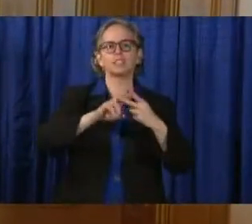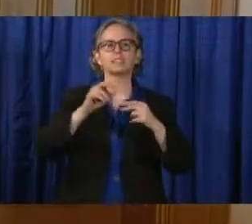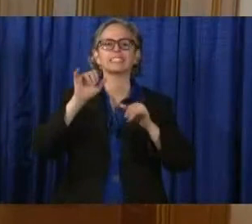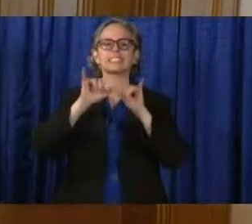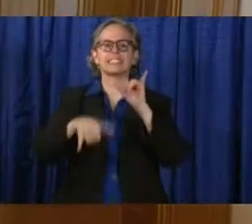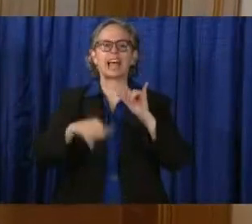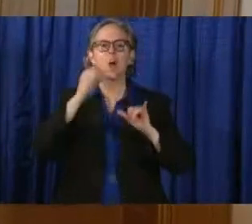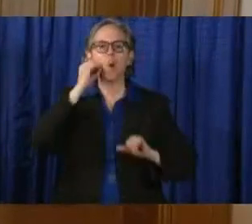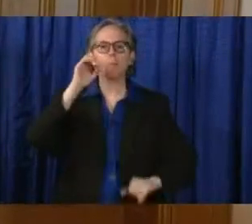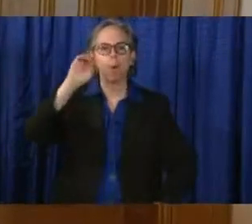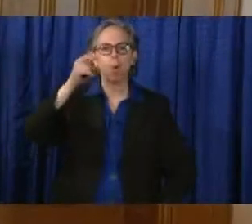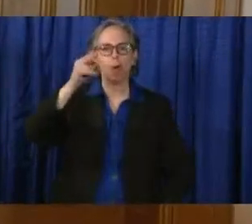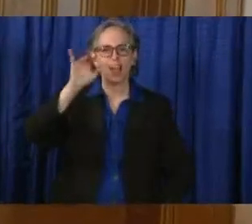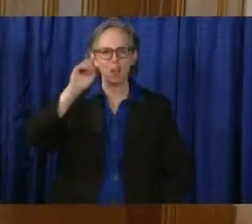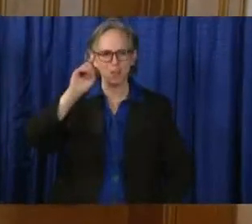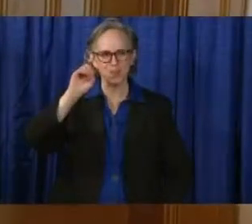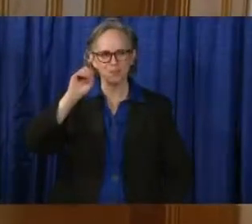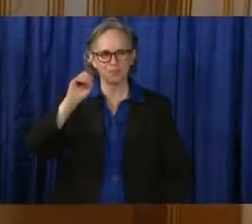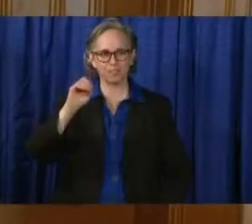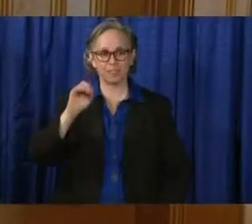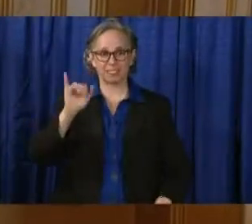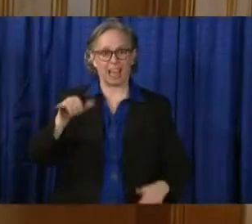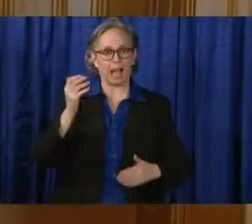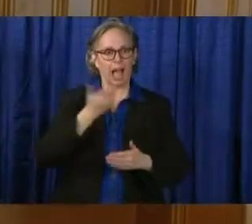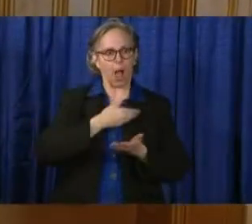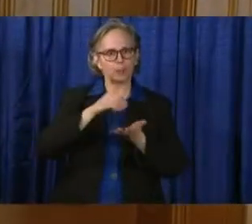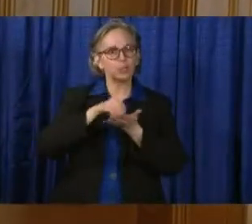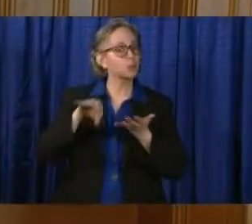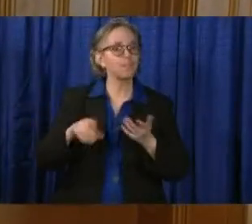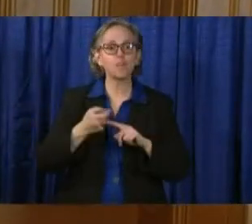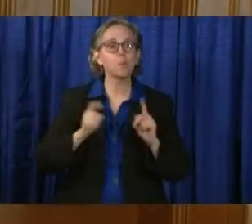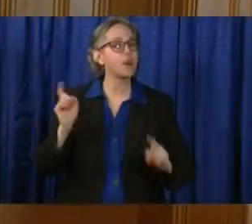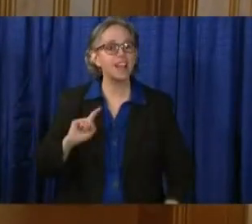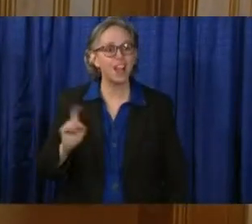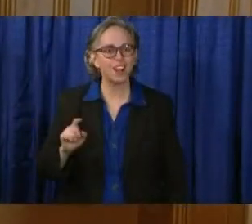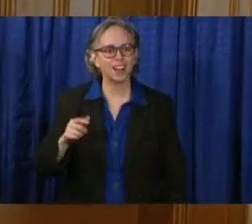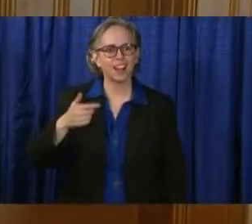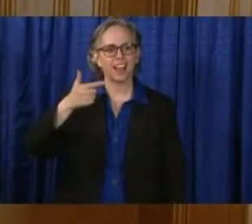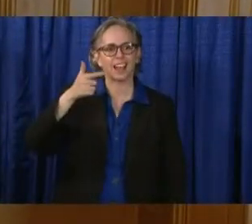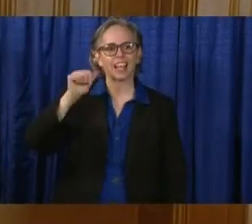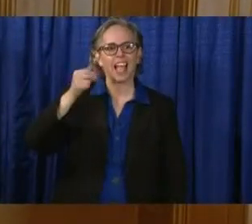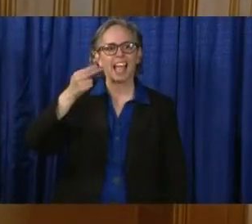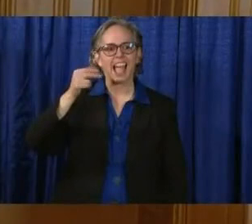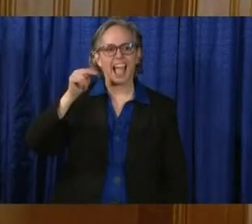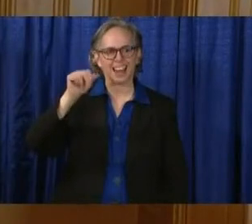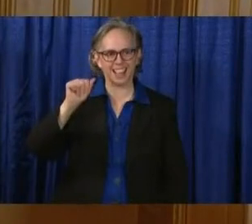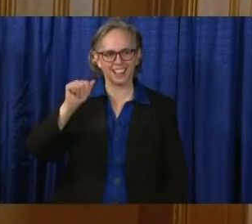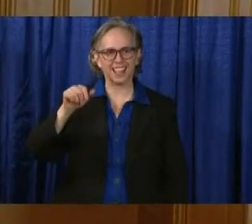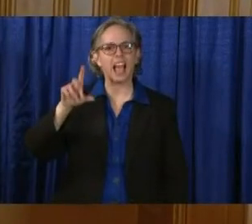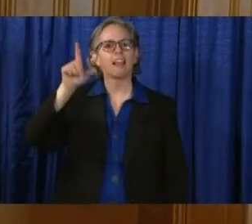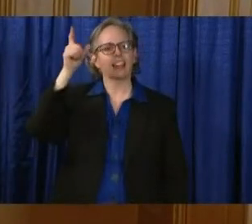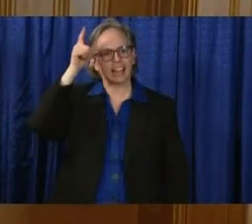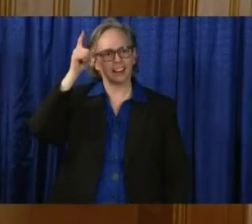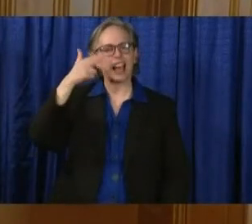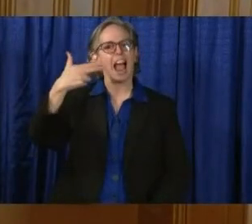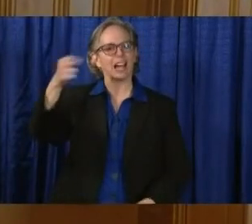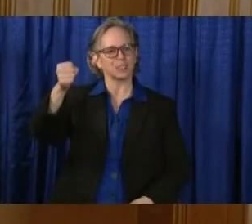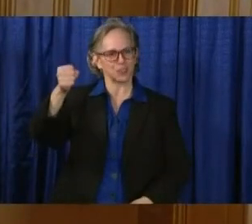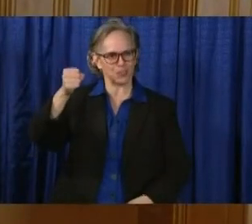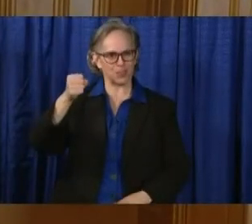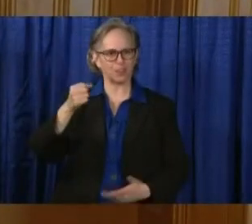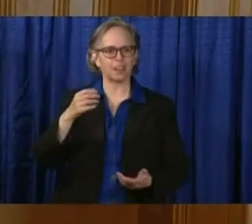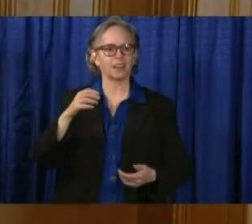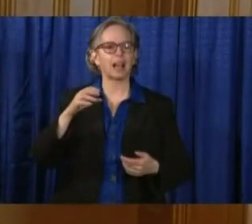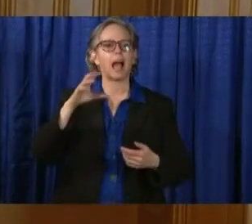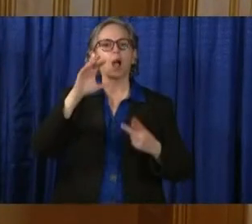And this features students from Gahanna Lincoln High School, Marion L. Steele High School, and Olentangy Orange High School.